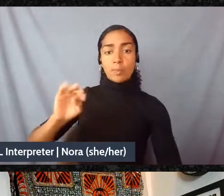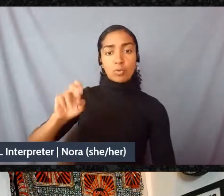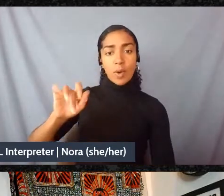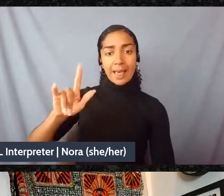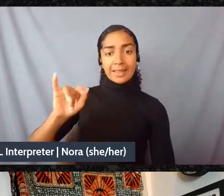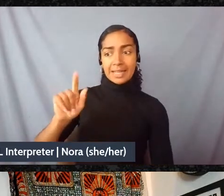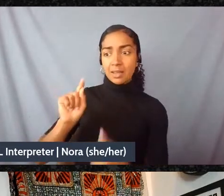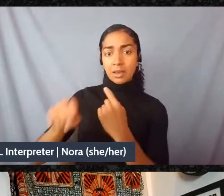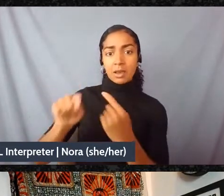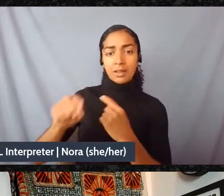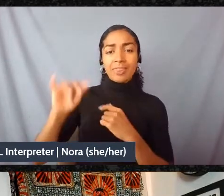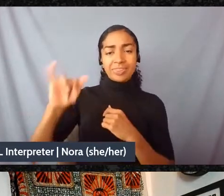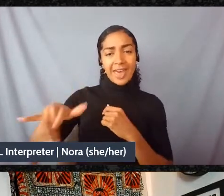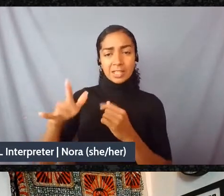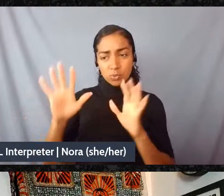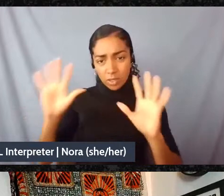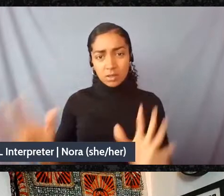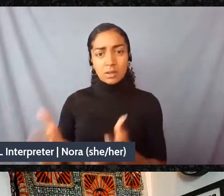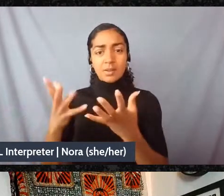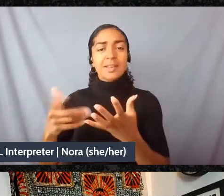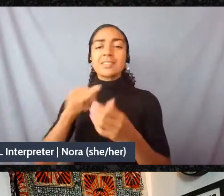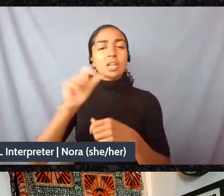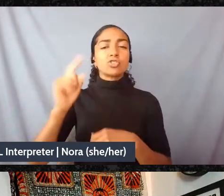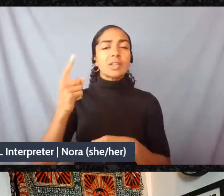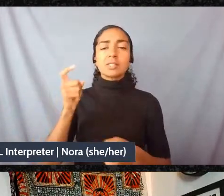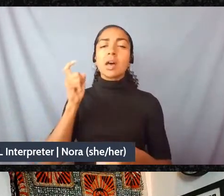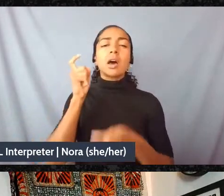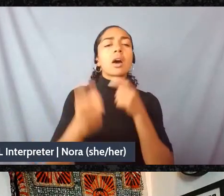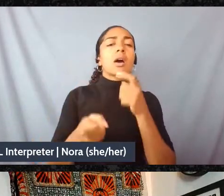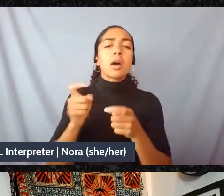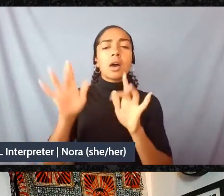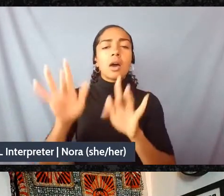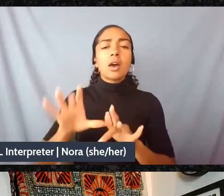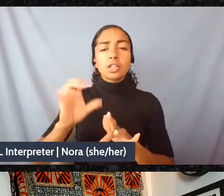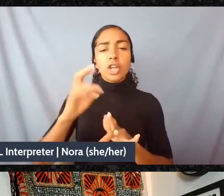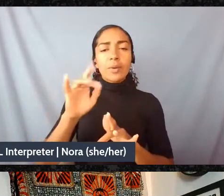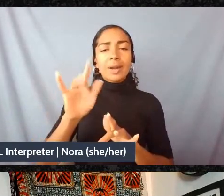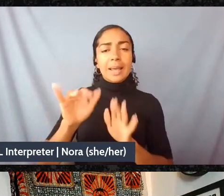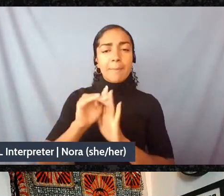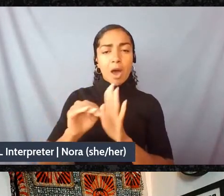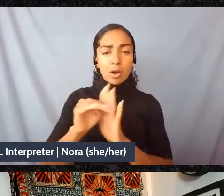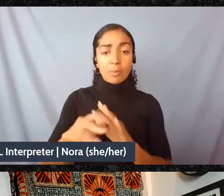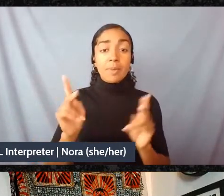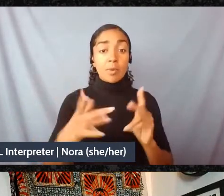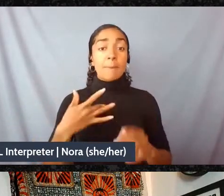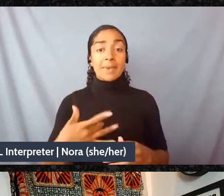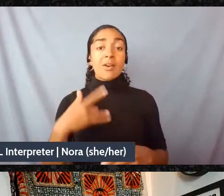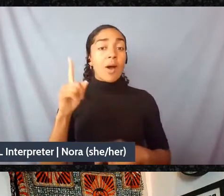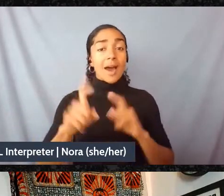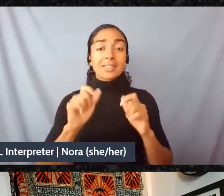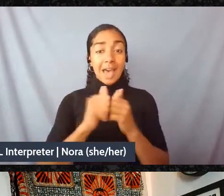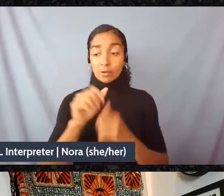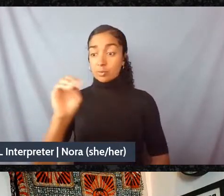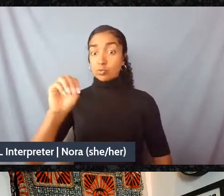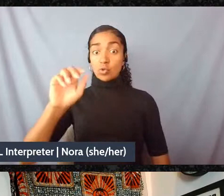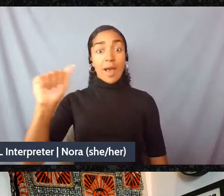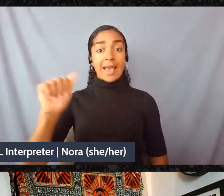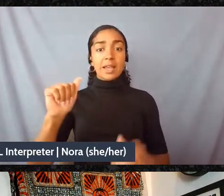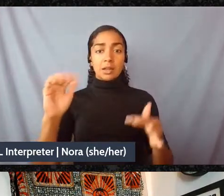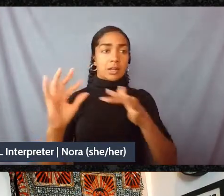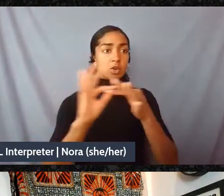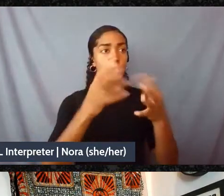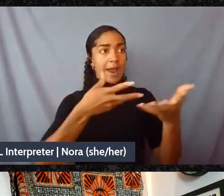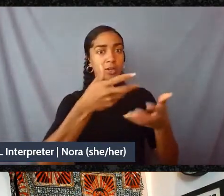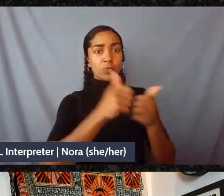There's a question in there about, you know, how does mutual aid interact with governance systems? I'm like, to me, the future